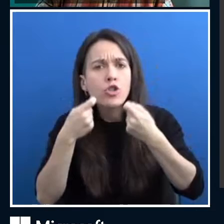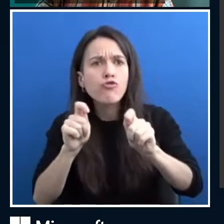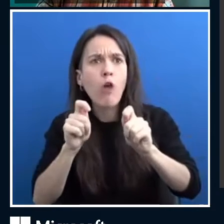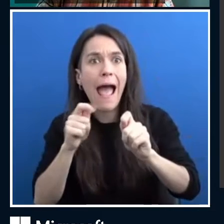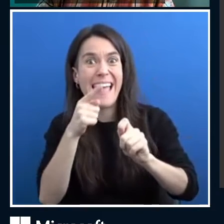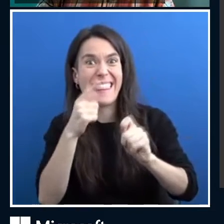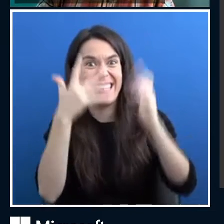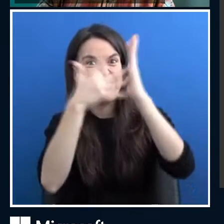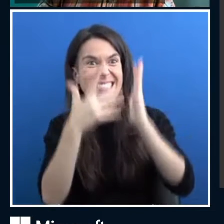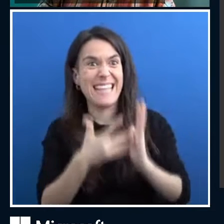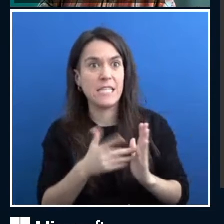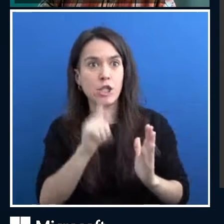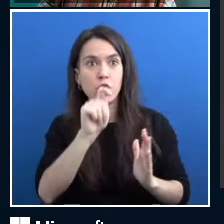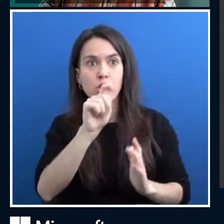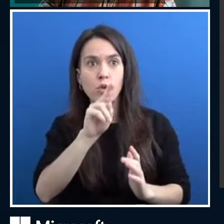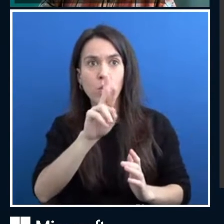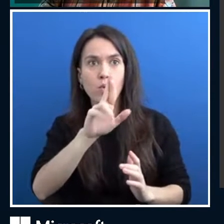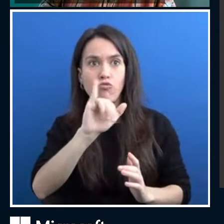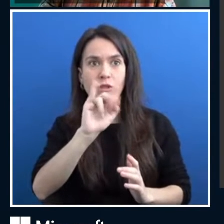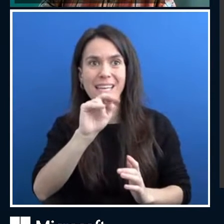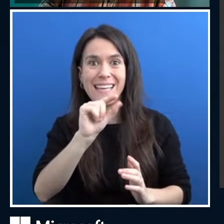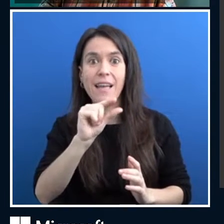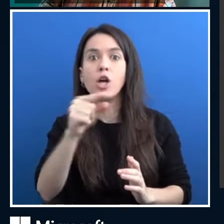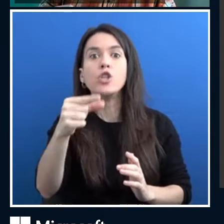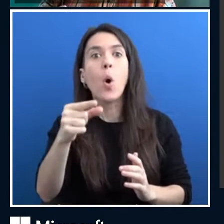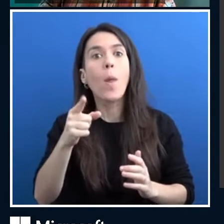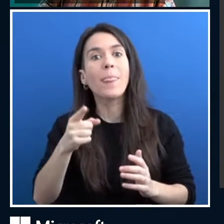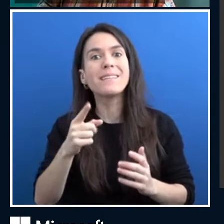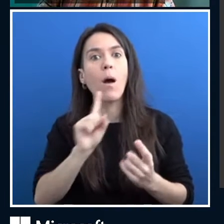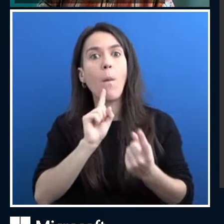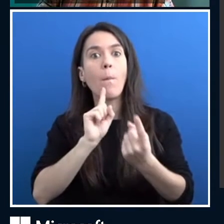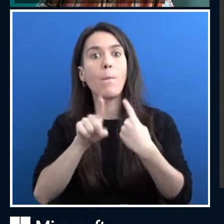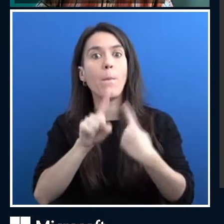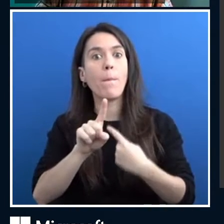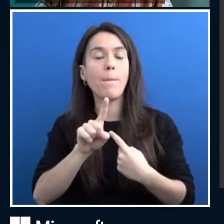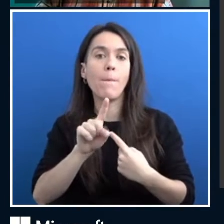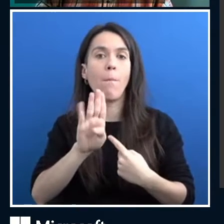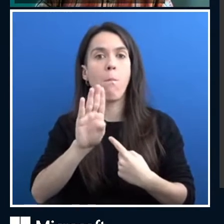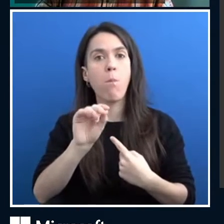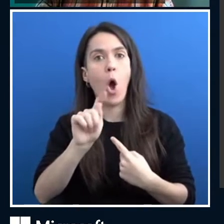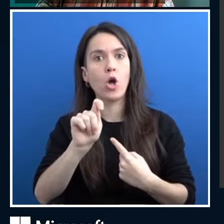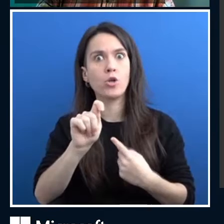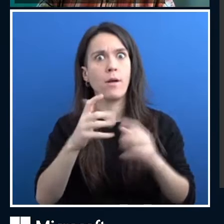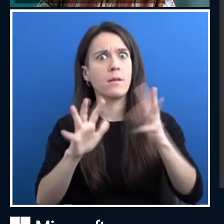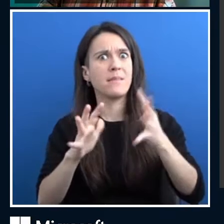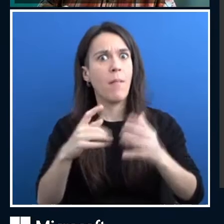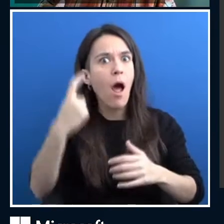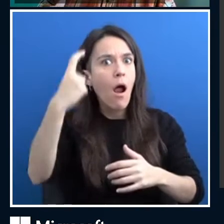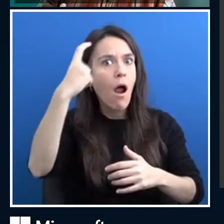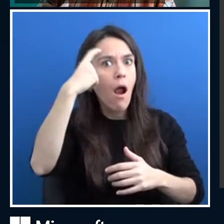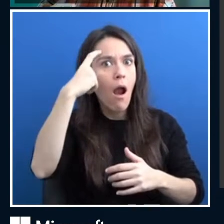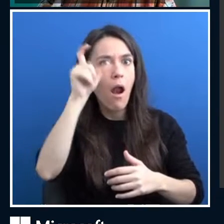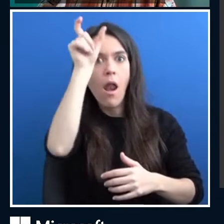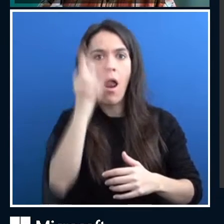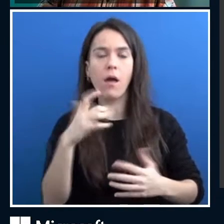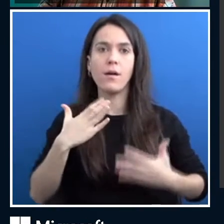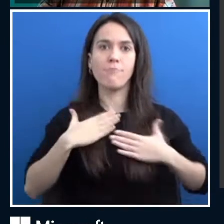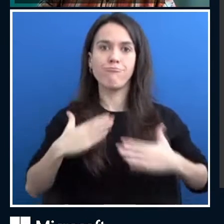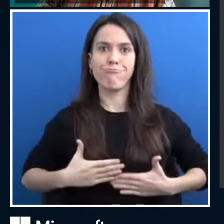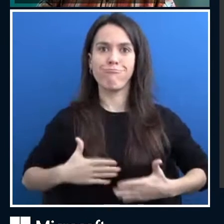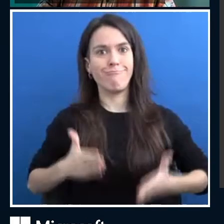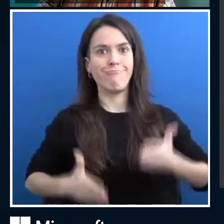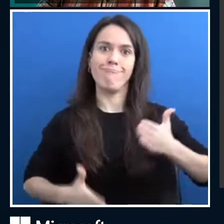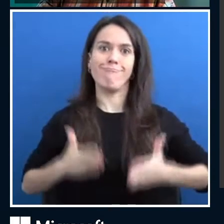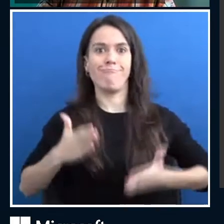They created a bot which mimicked the behavior of a 14-year-old boy with mental problems. And so the bot, when people